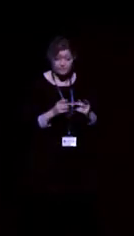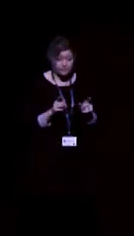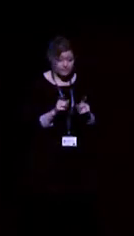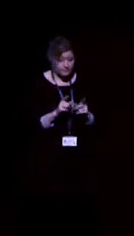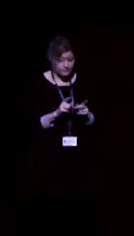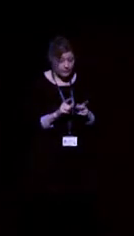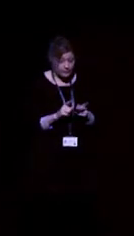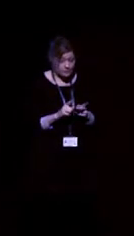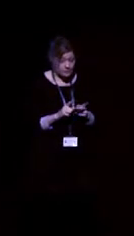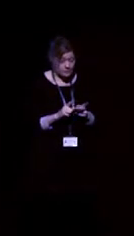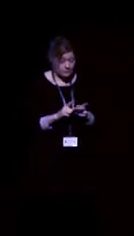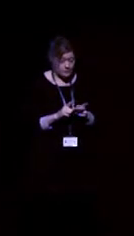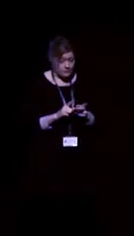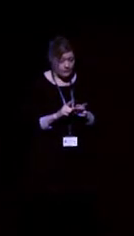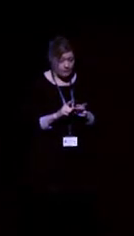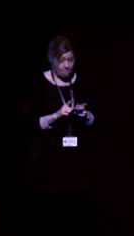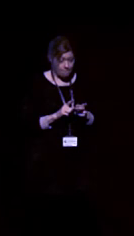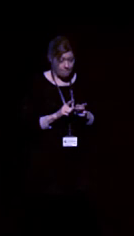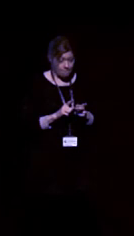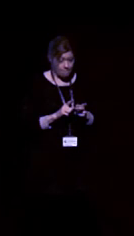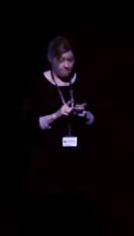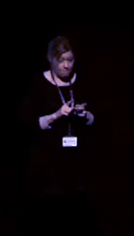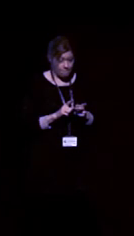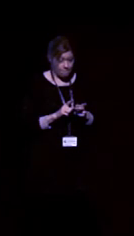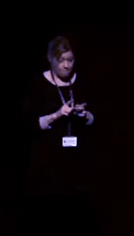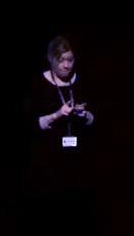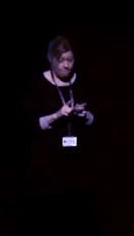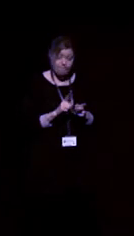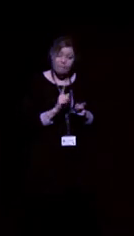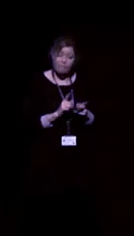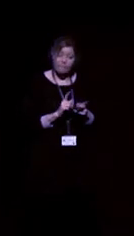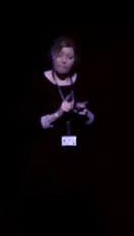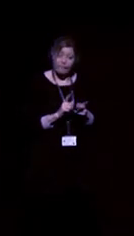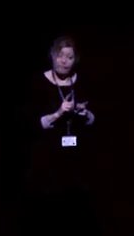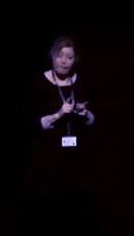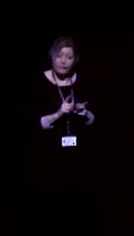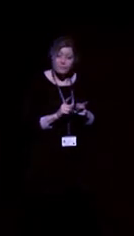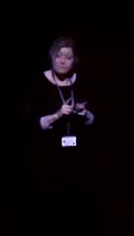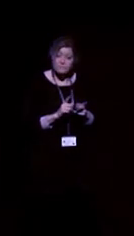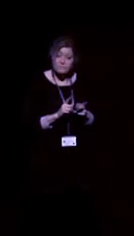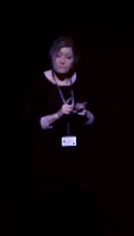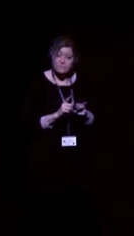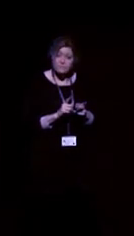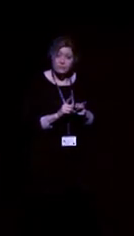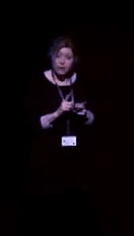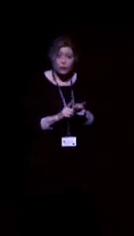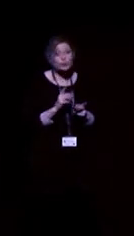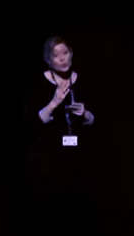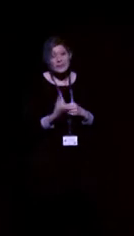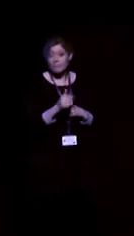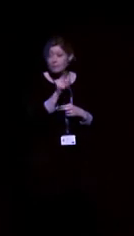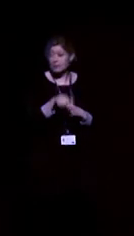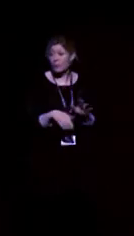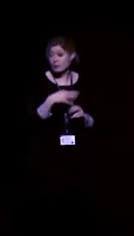in terms of batteries not being available and around people that may be at risk of swallowing them.